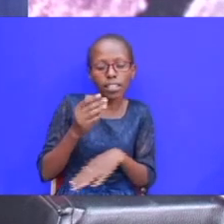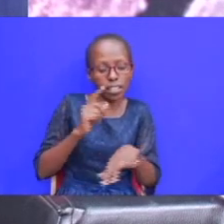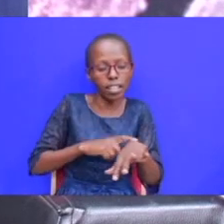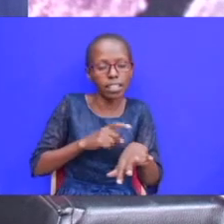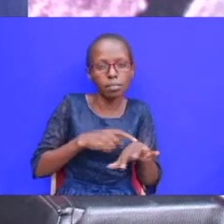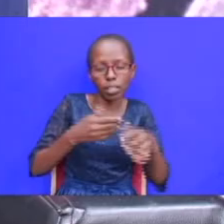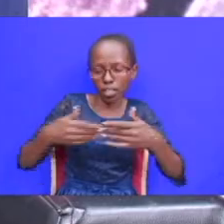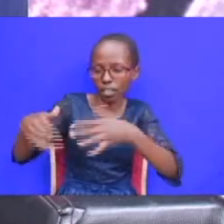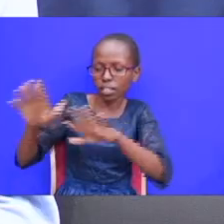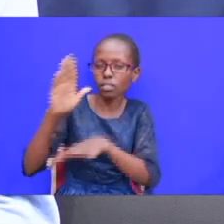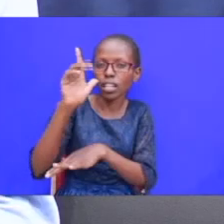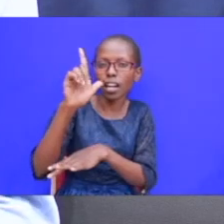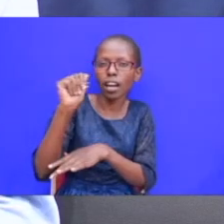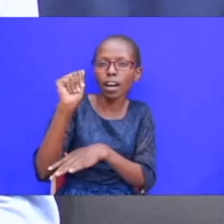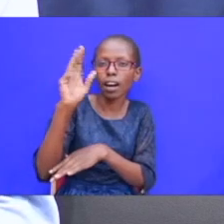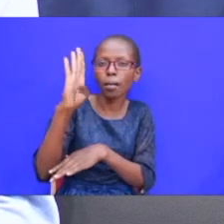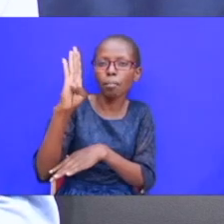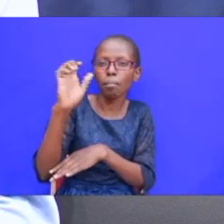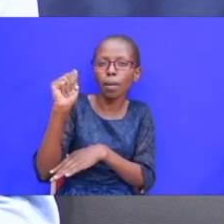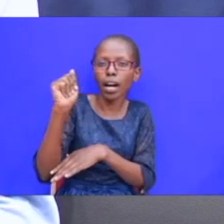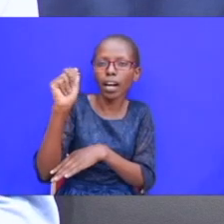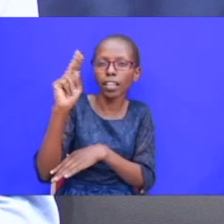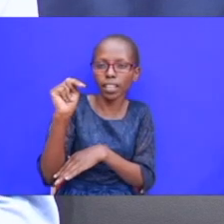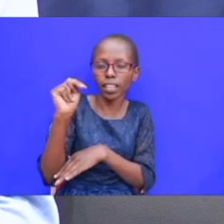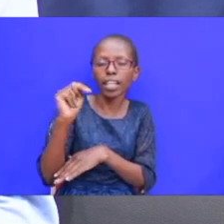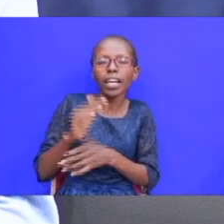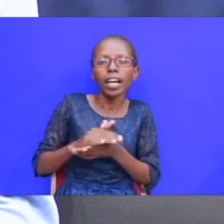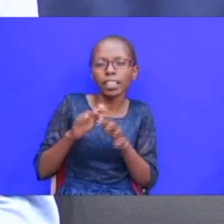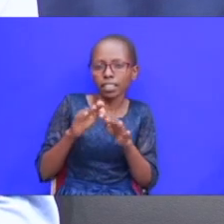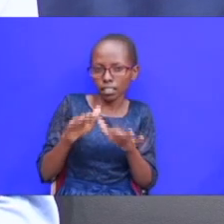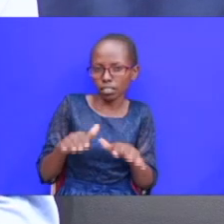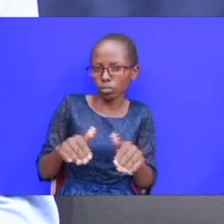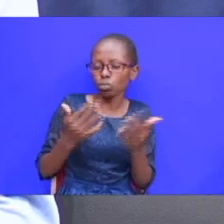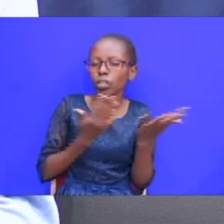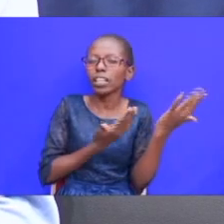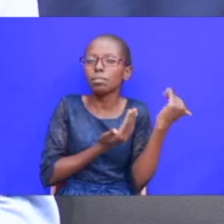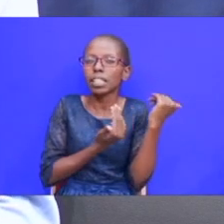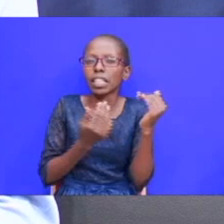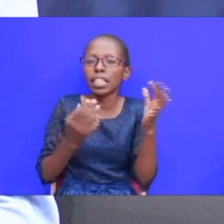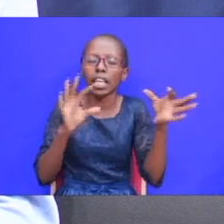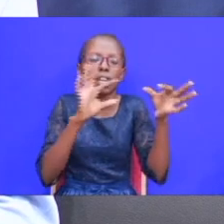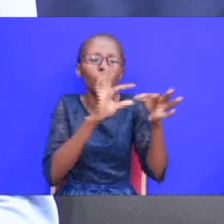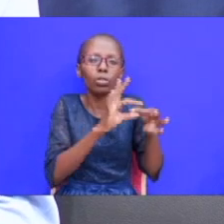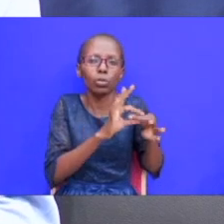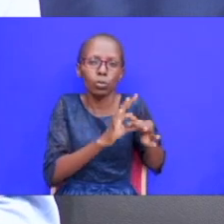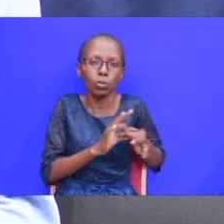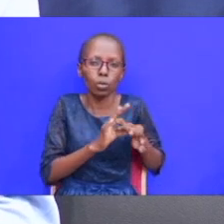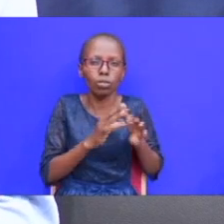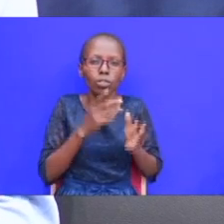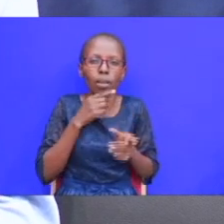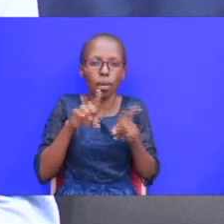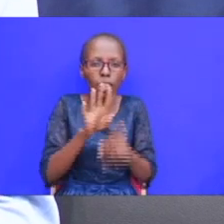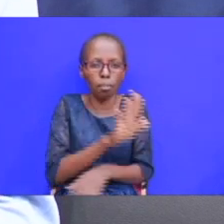has left laban um he's also anticipating um his reunion with the brother and so just like my